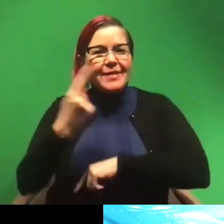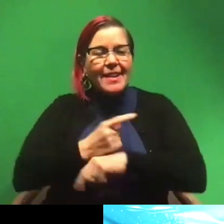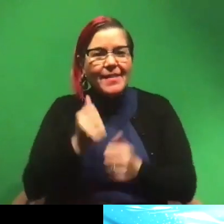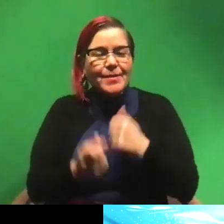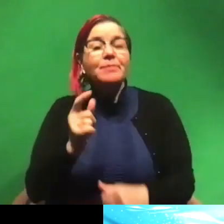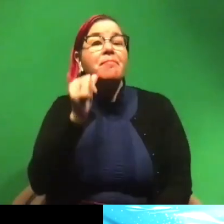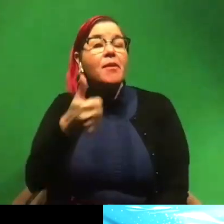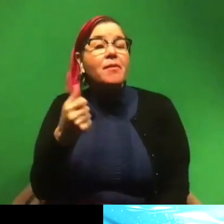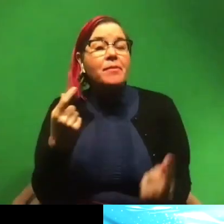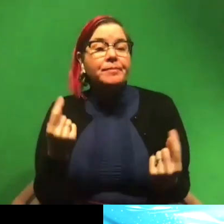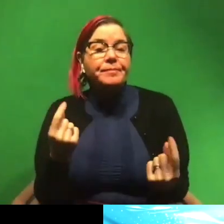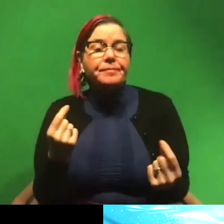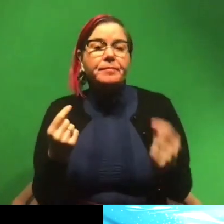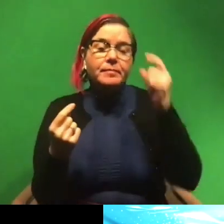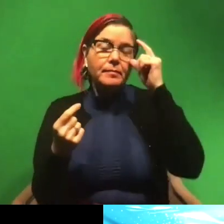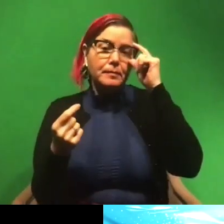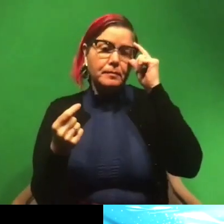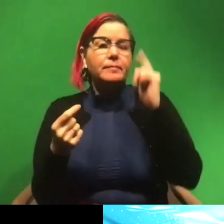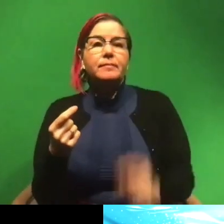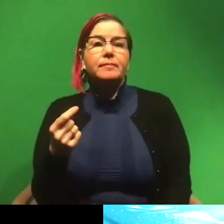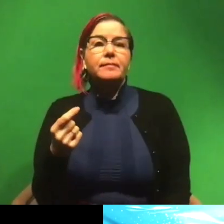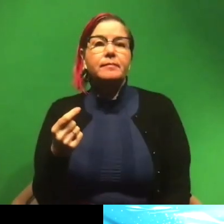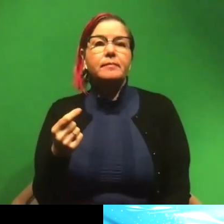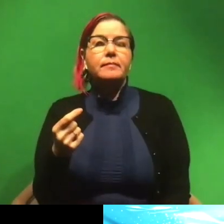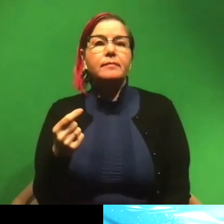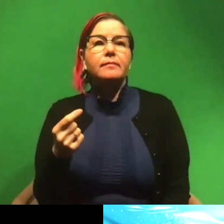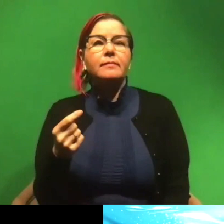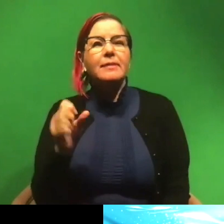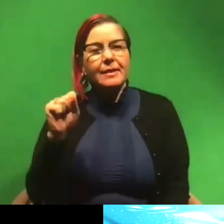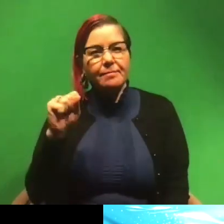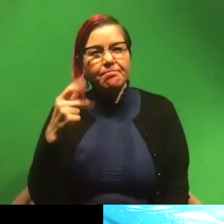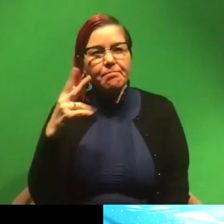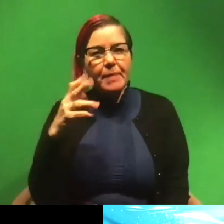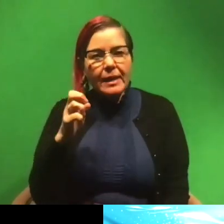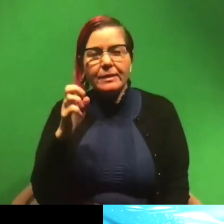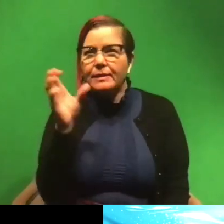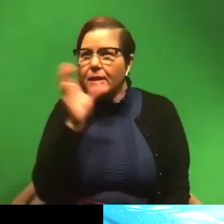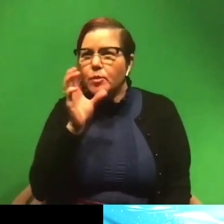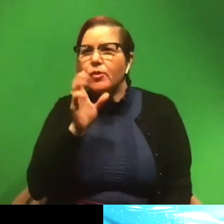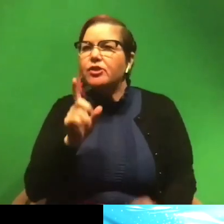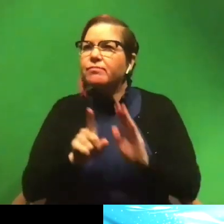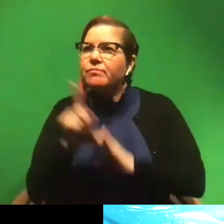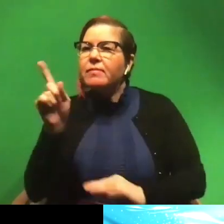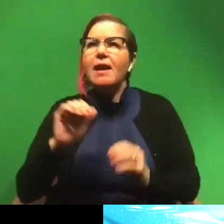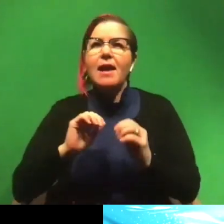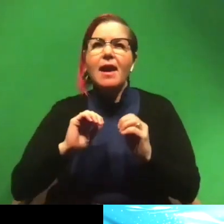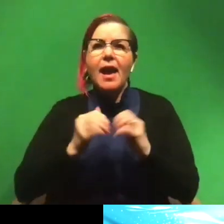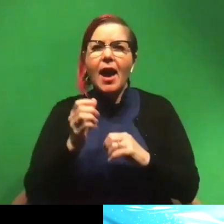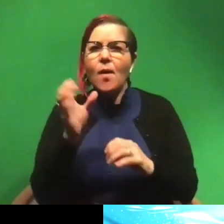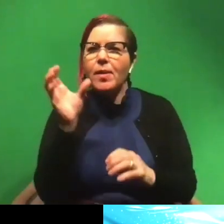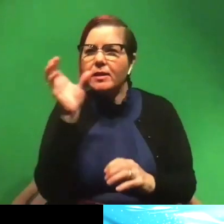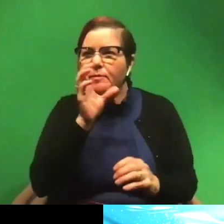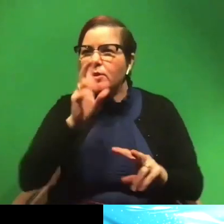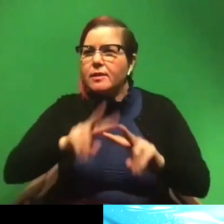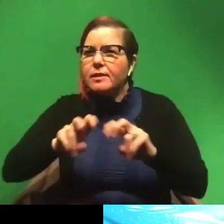Tomorrow we're going to be talking about like space exploration and how like exploring space